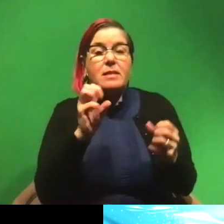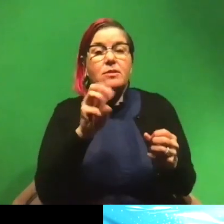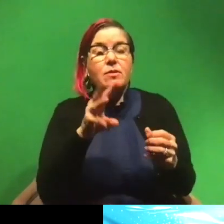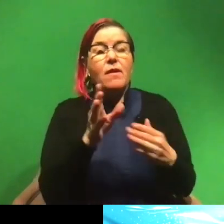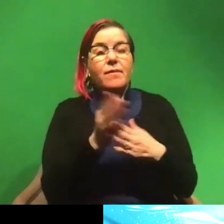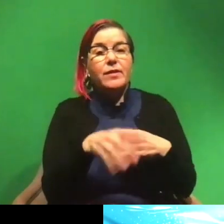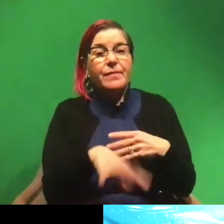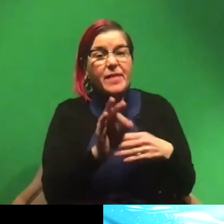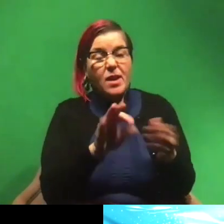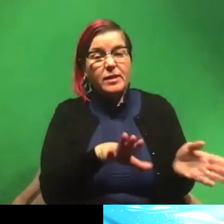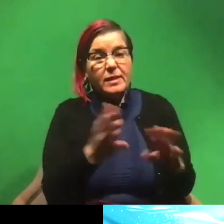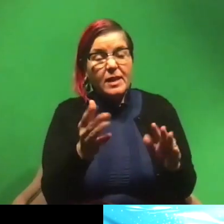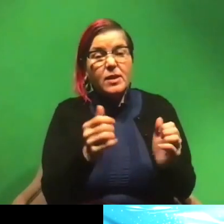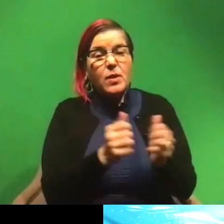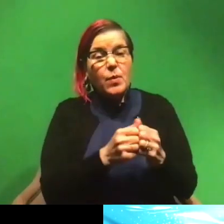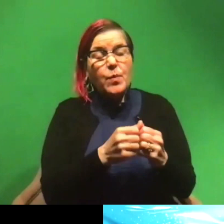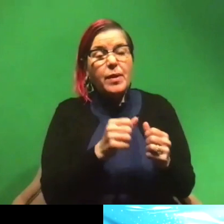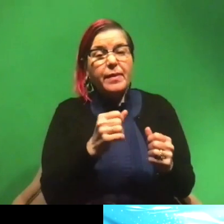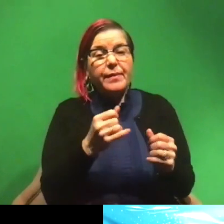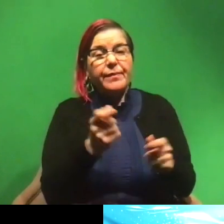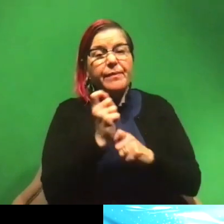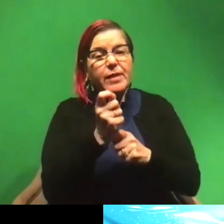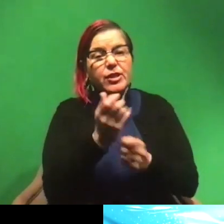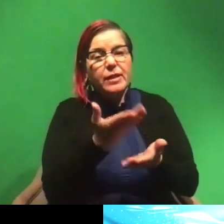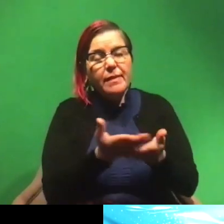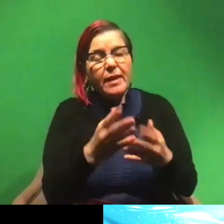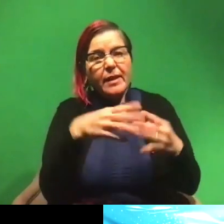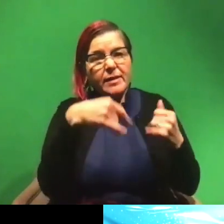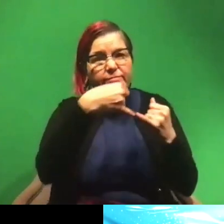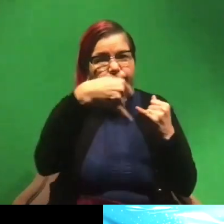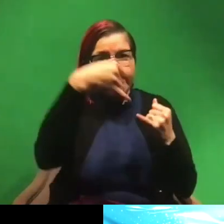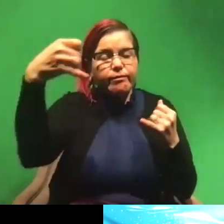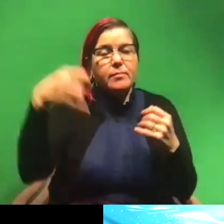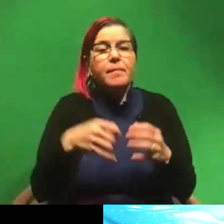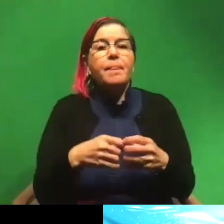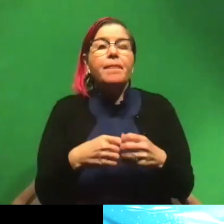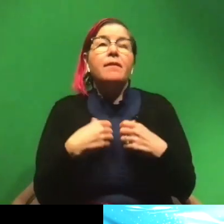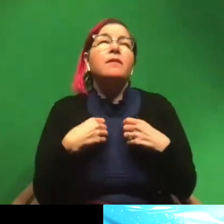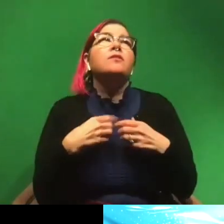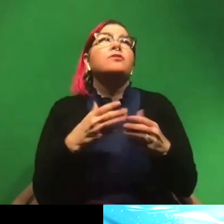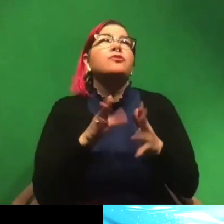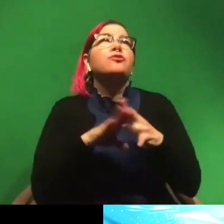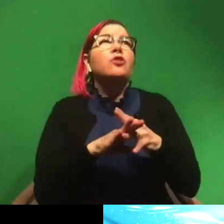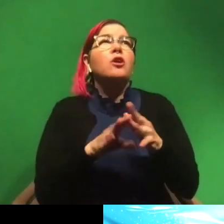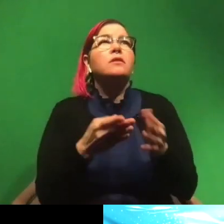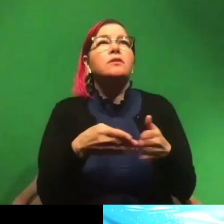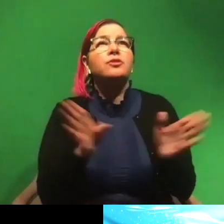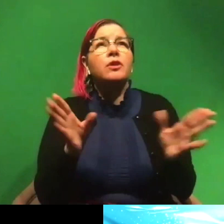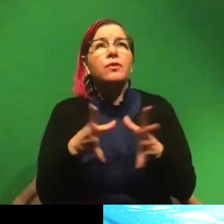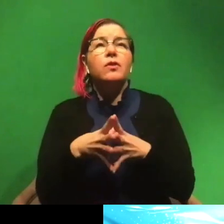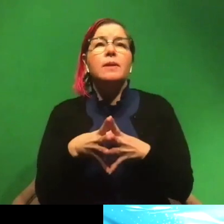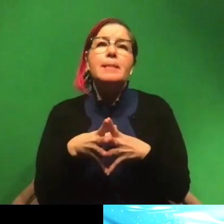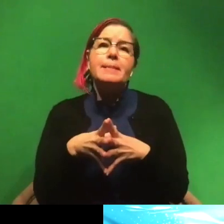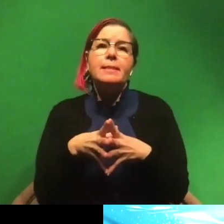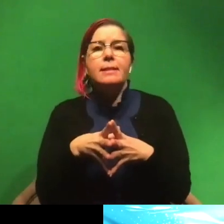found dead with fishing gear wrapped all around them. Uh, for sharks in general, I think that